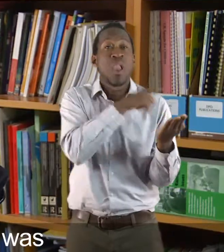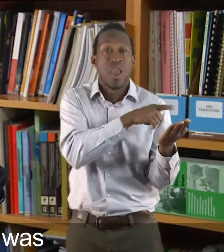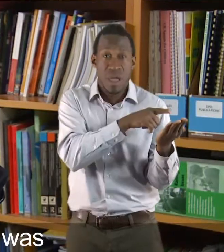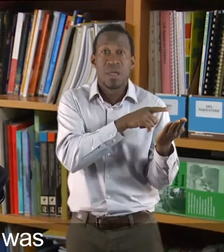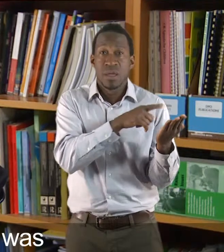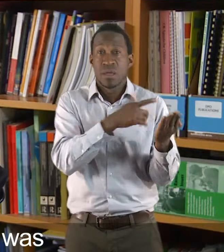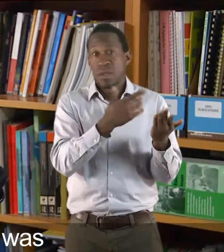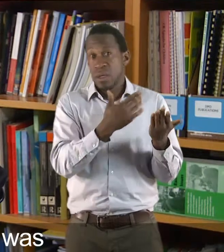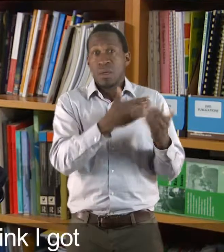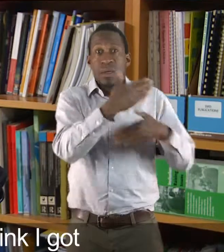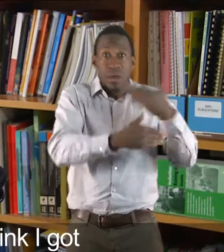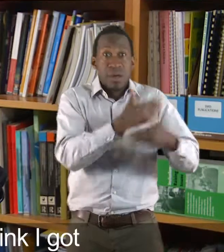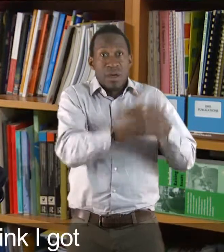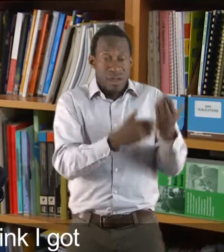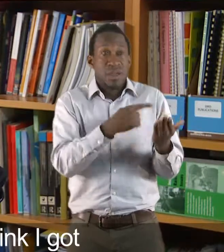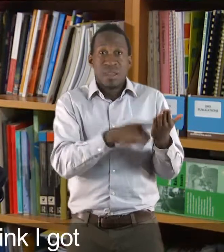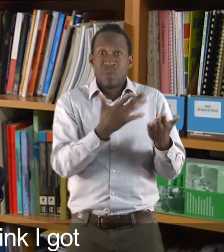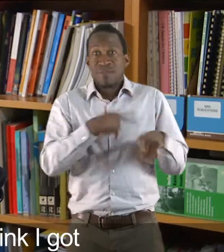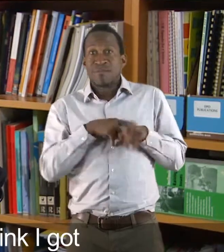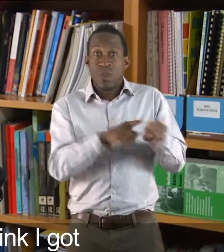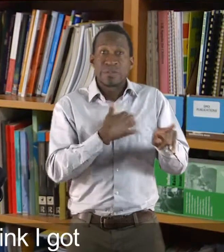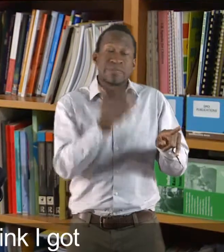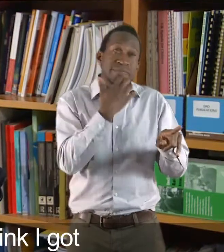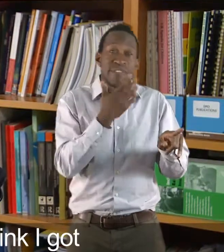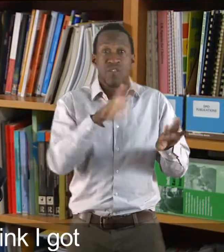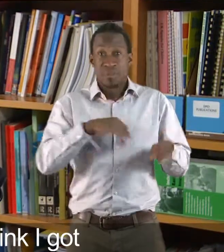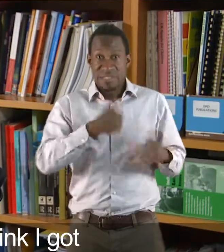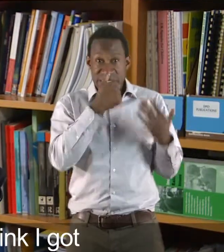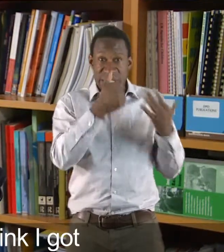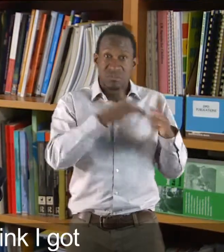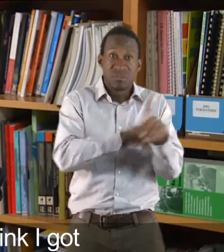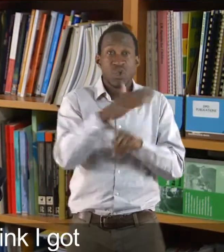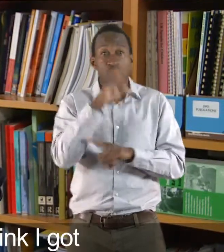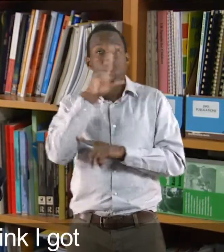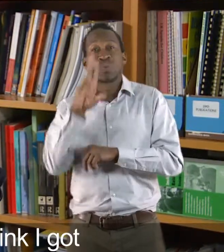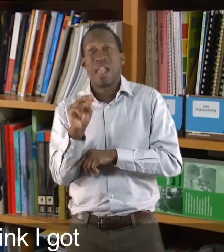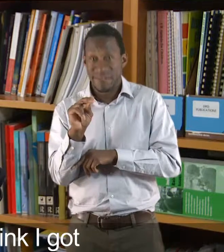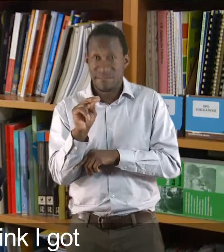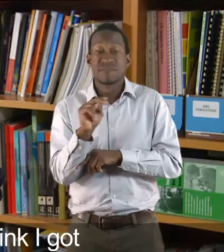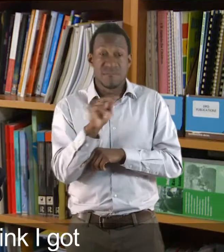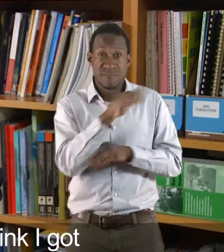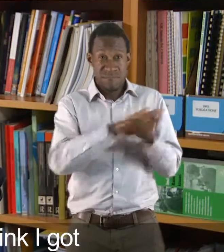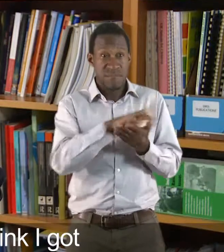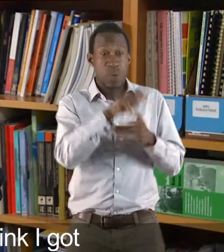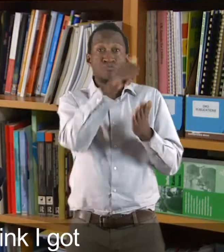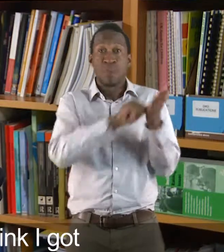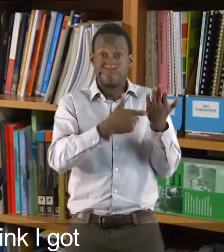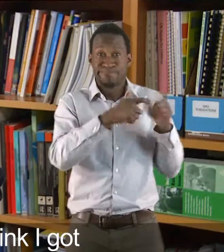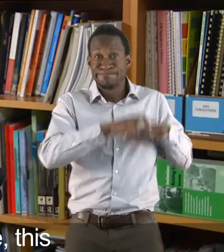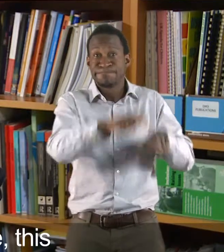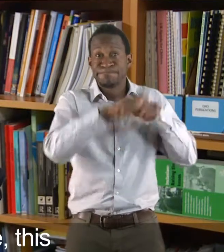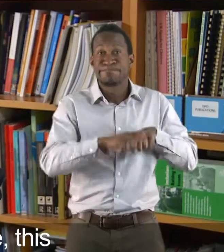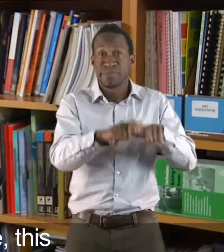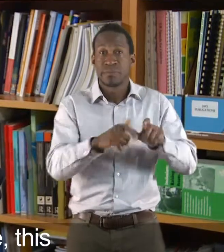to happen at school. So I was in... I had this from about... I think I got the space suit about the age of six.